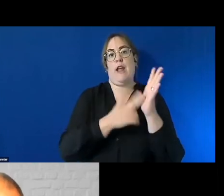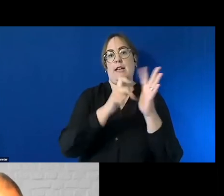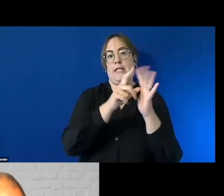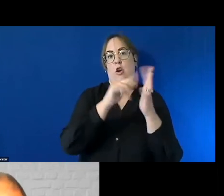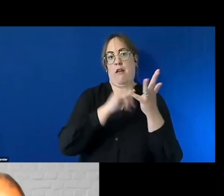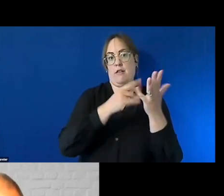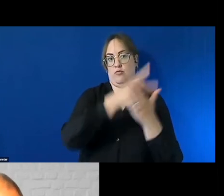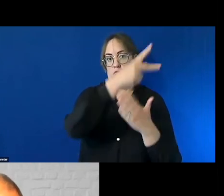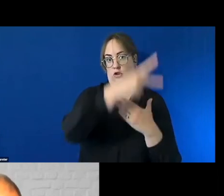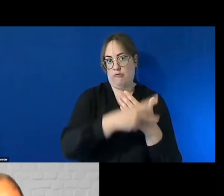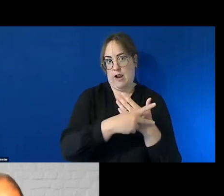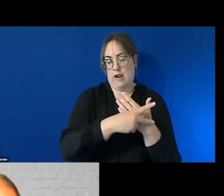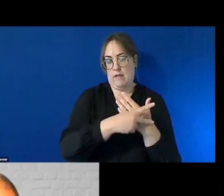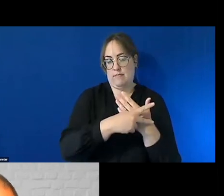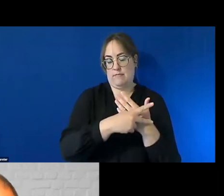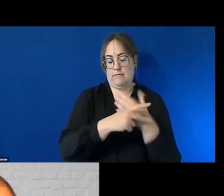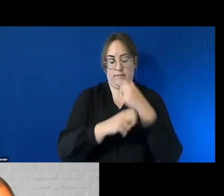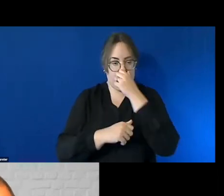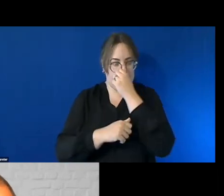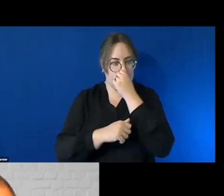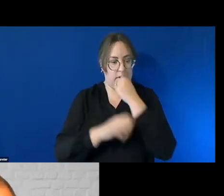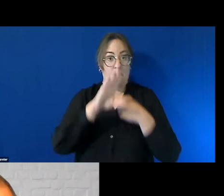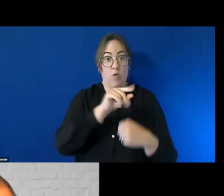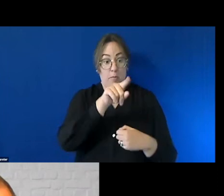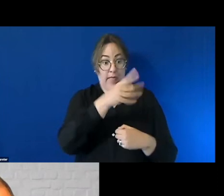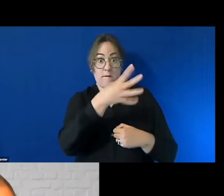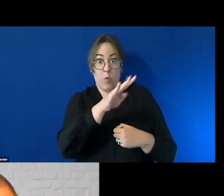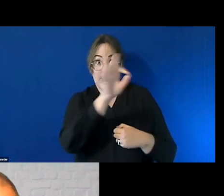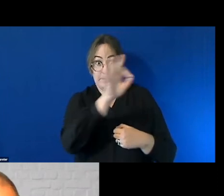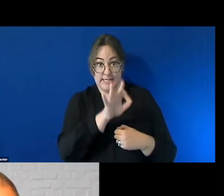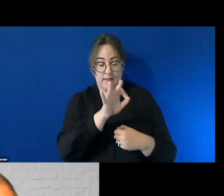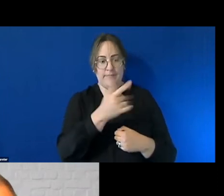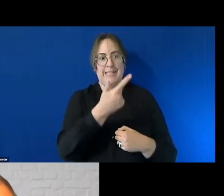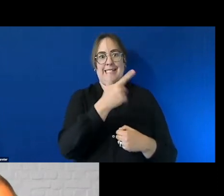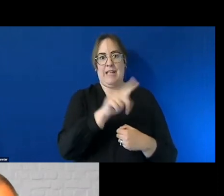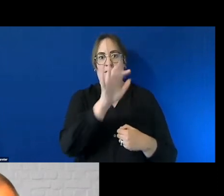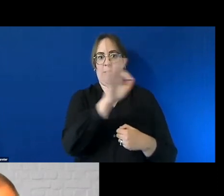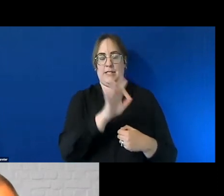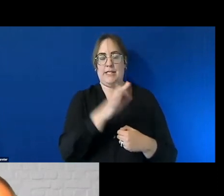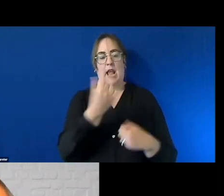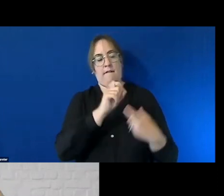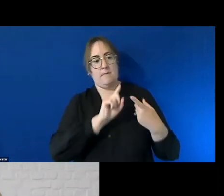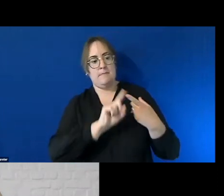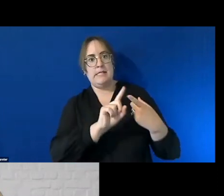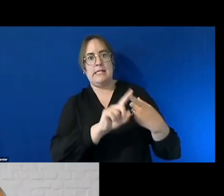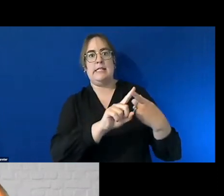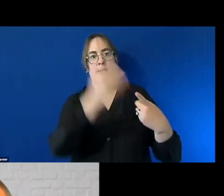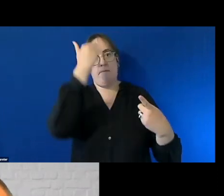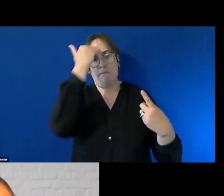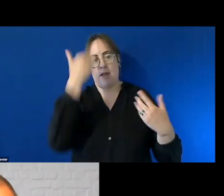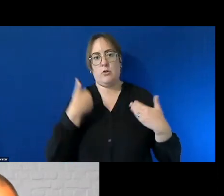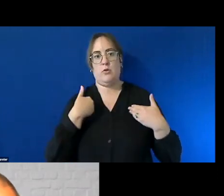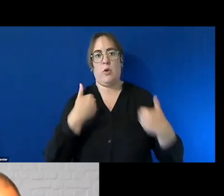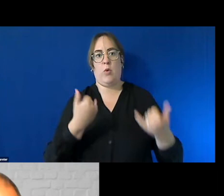and of those 70 and of those 70 percent have persistent and severe mental illness of which